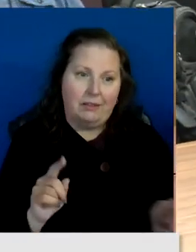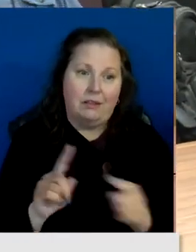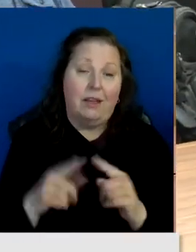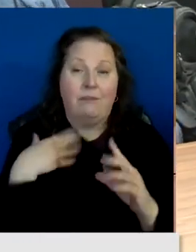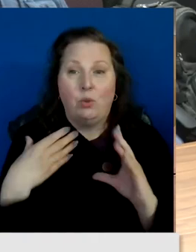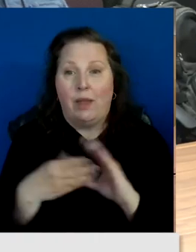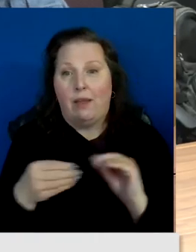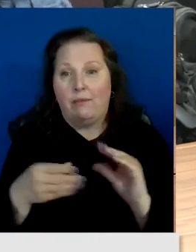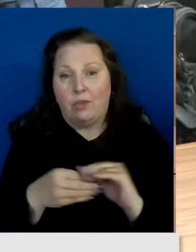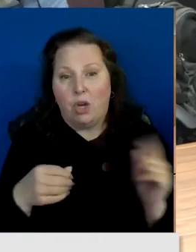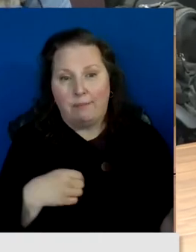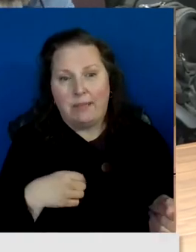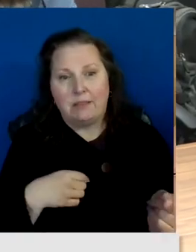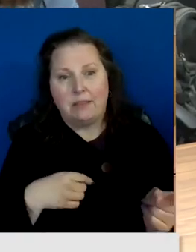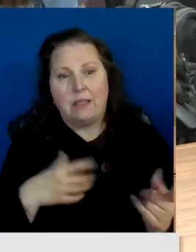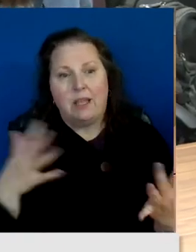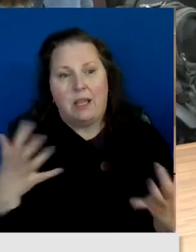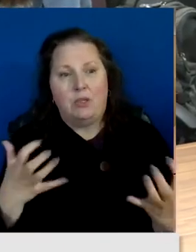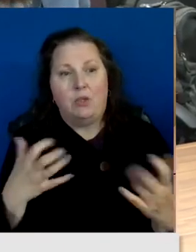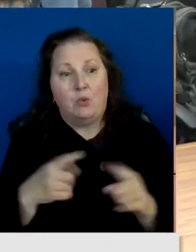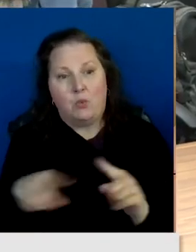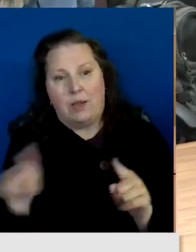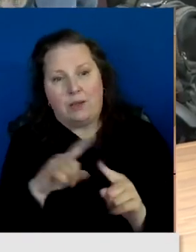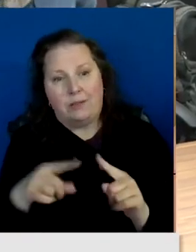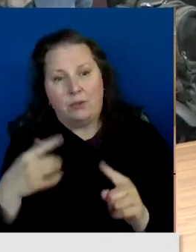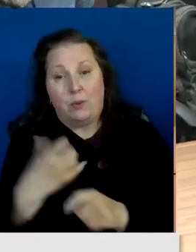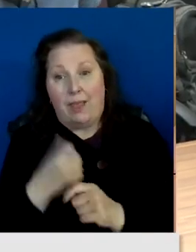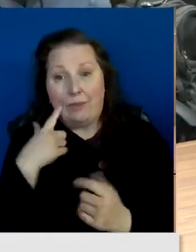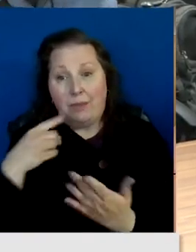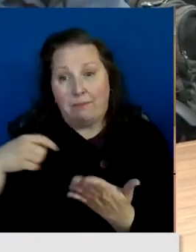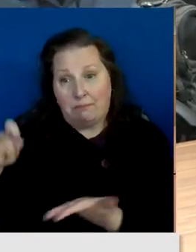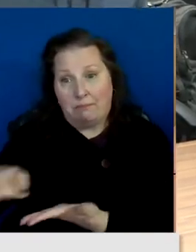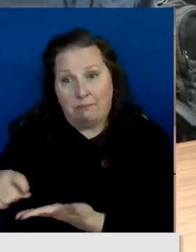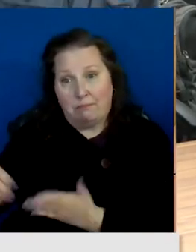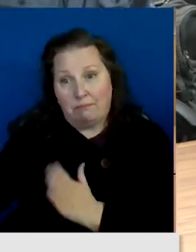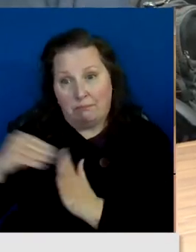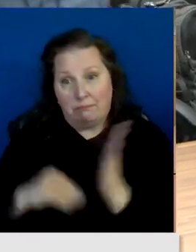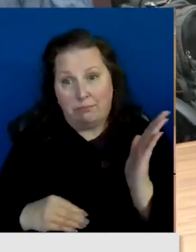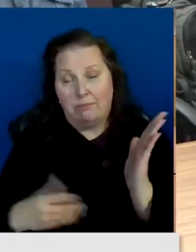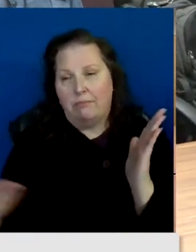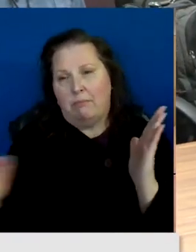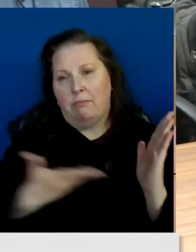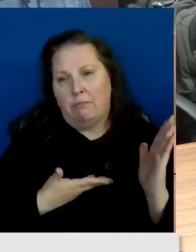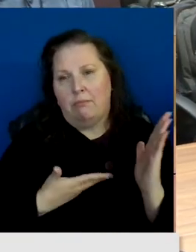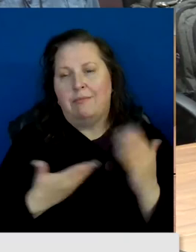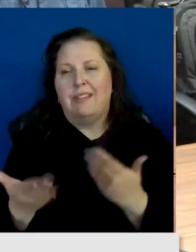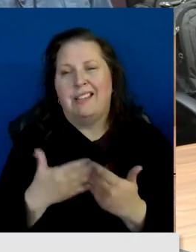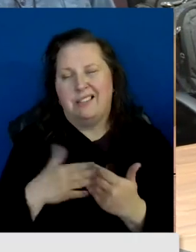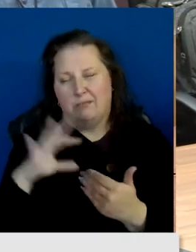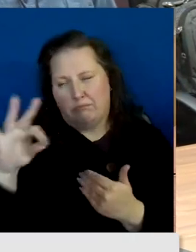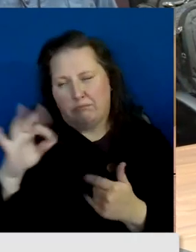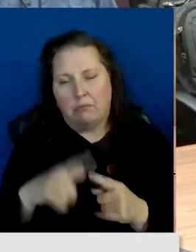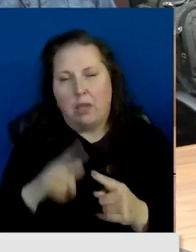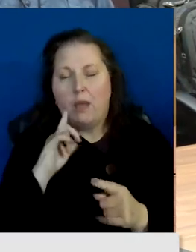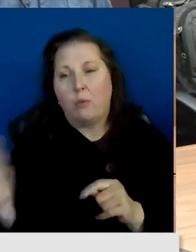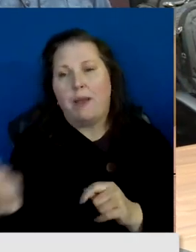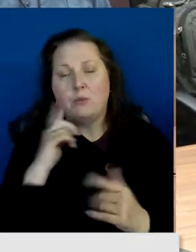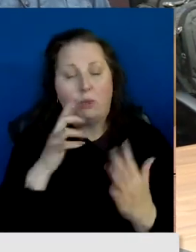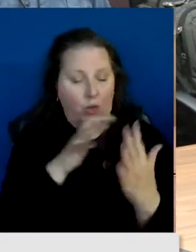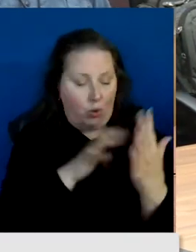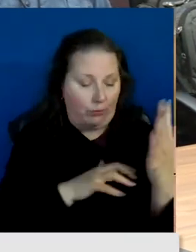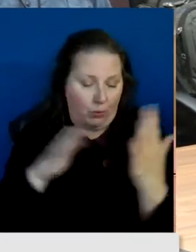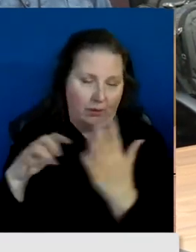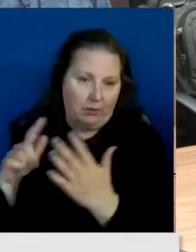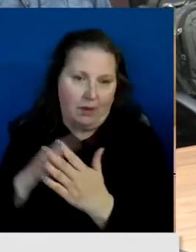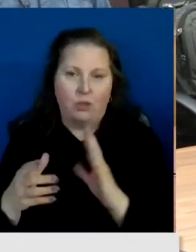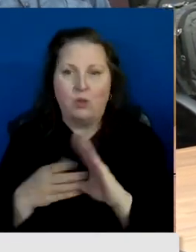comments and you would like us to receive them in writing, that makes it much easier. Otherwise, we'll go through the transcript and we'll include your commentary